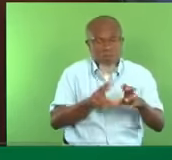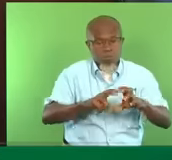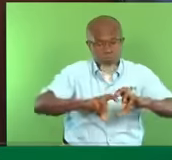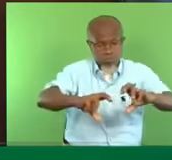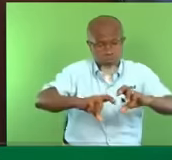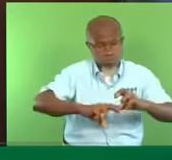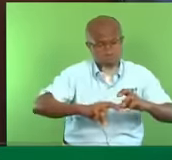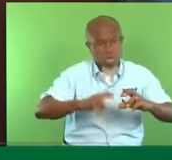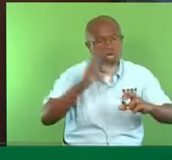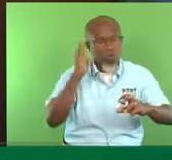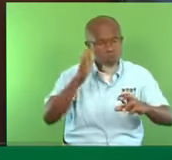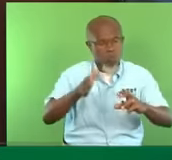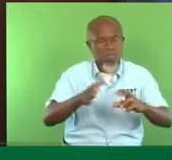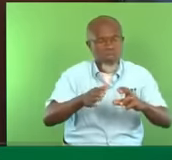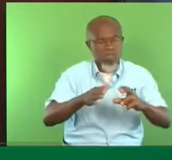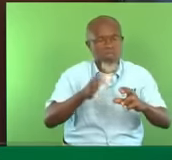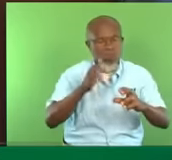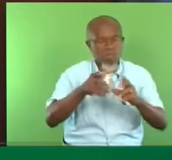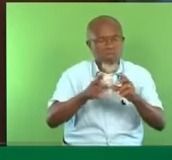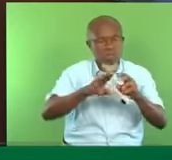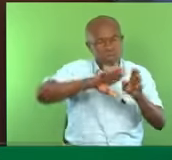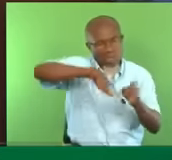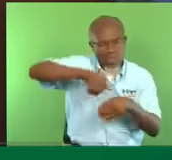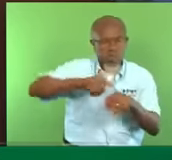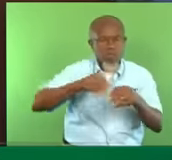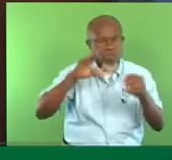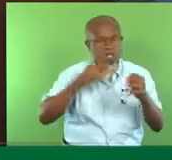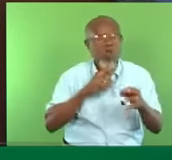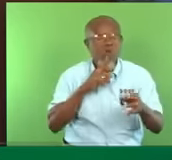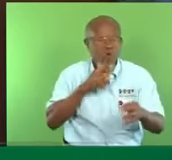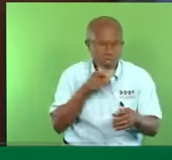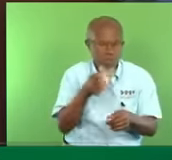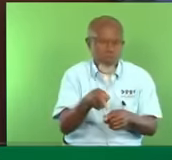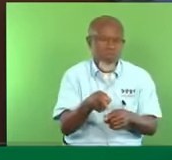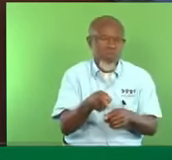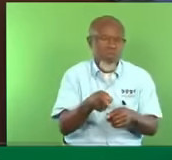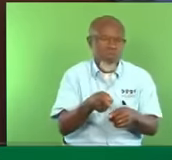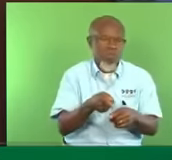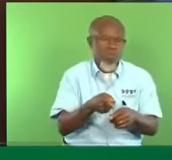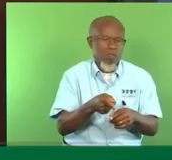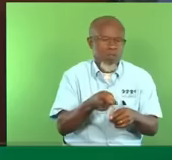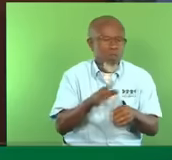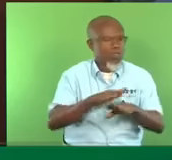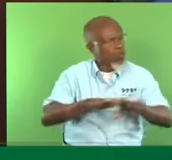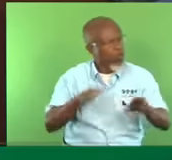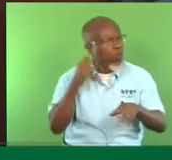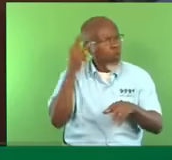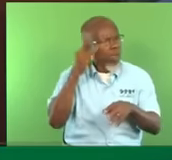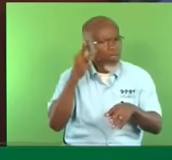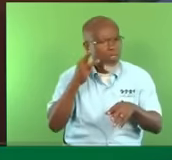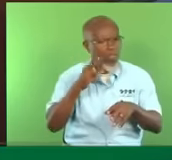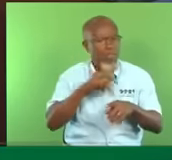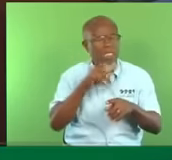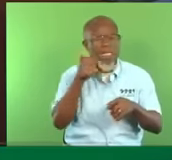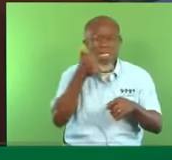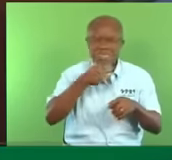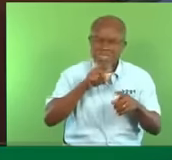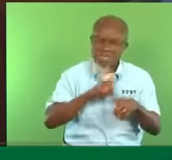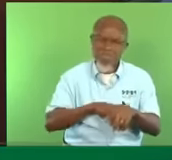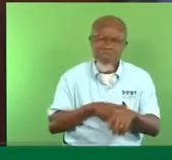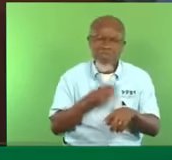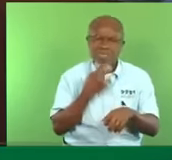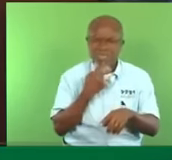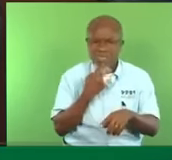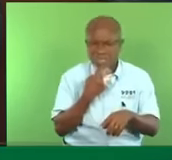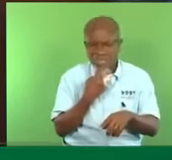worry. Now, any time the Minister is on the other side tell me, don't worry, I worry. I frighten. And he, no,